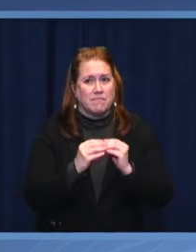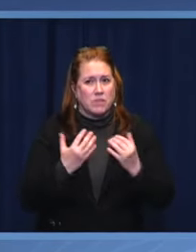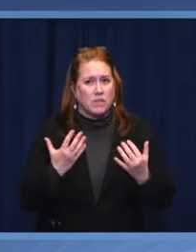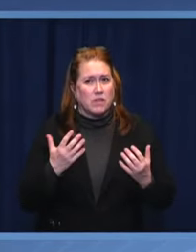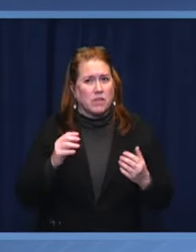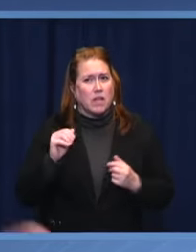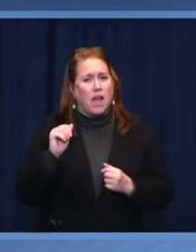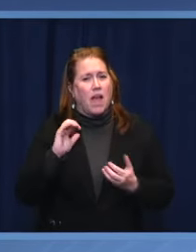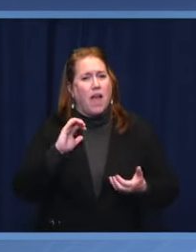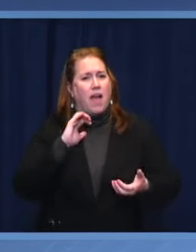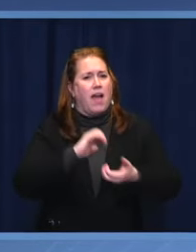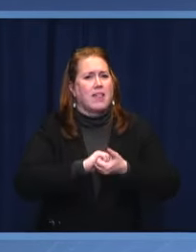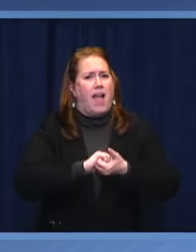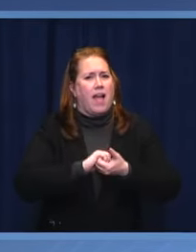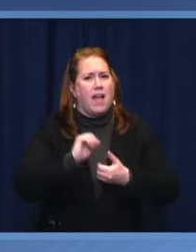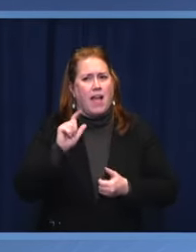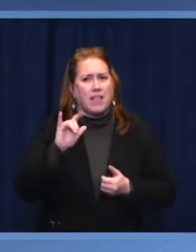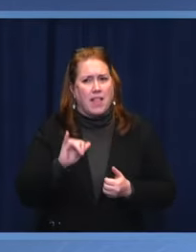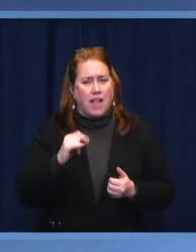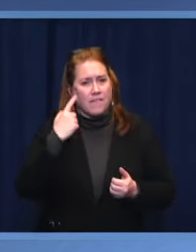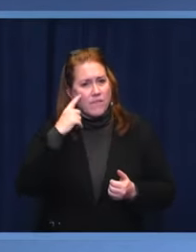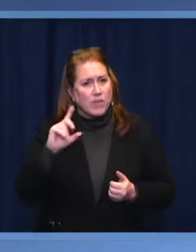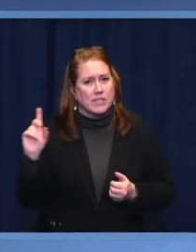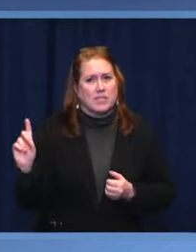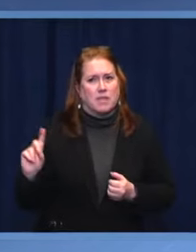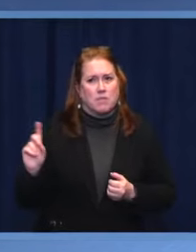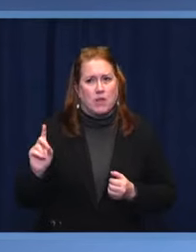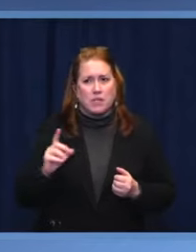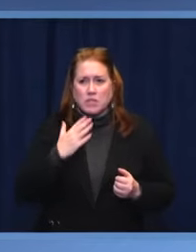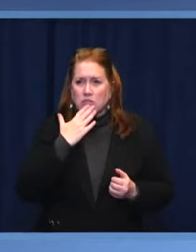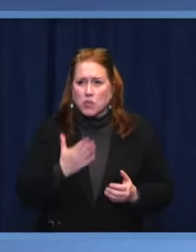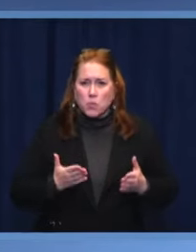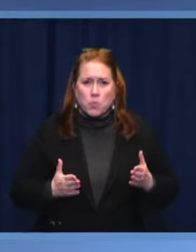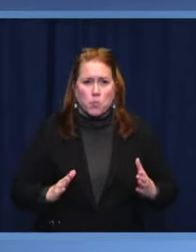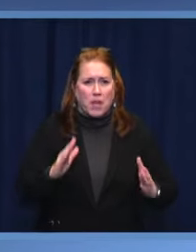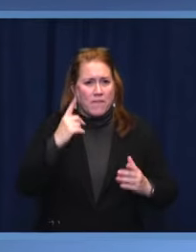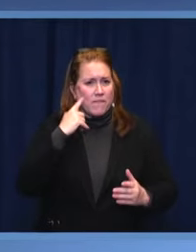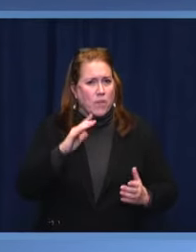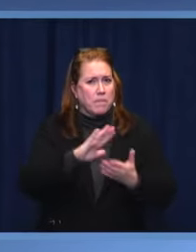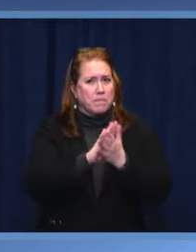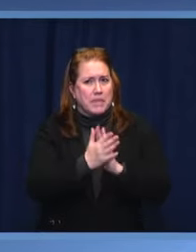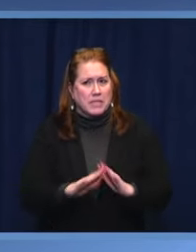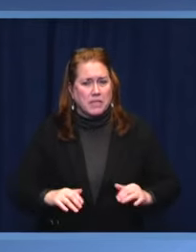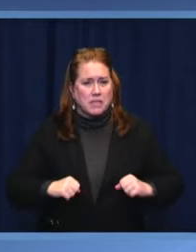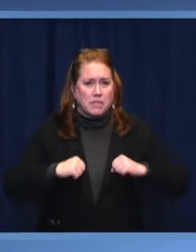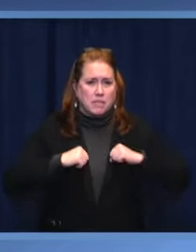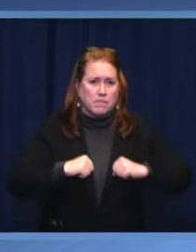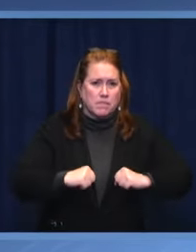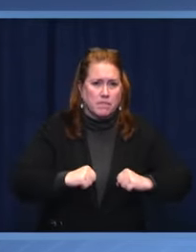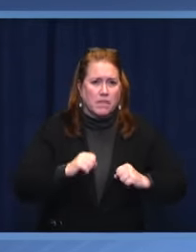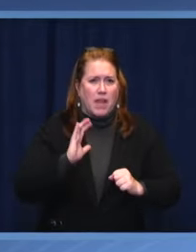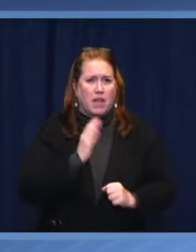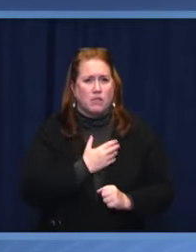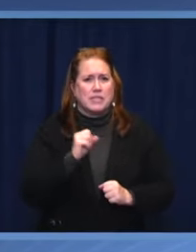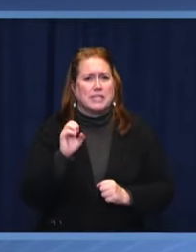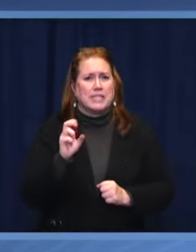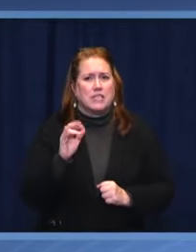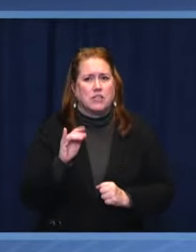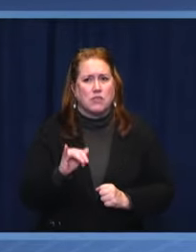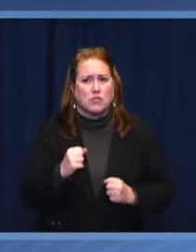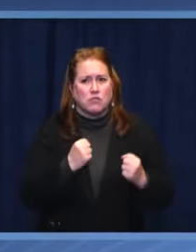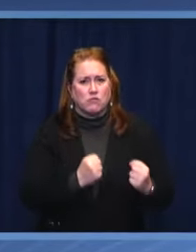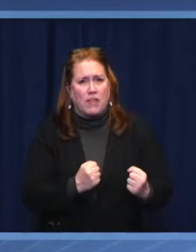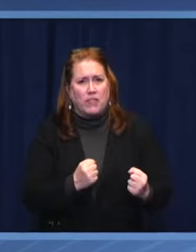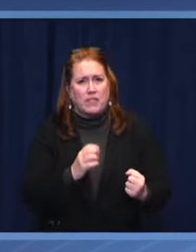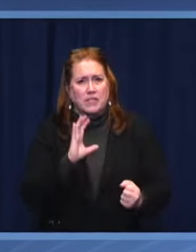democracy as a vehicle for peace and prosperity, security and stability. A stable democracy is a beacon,